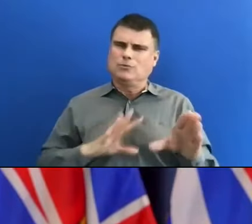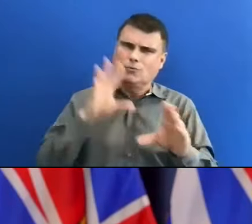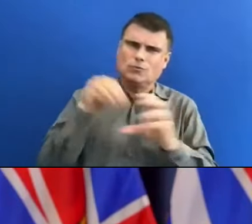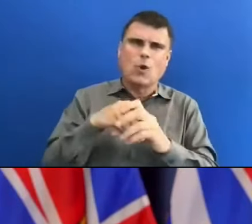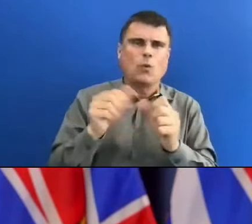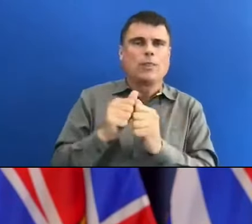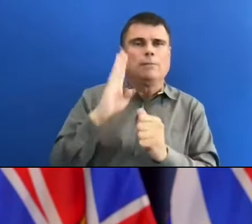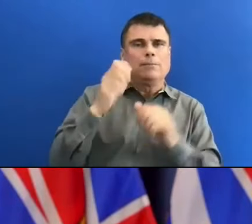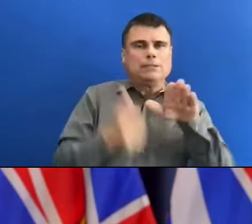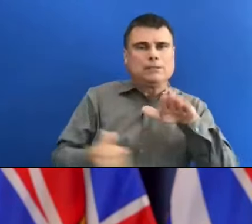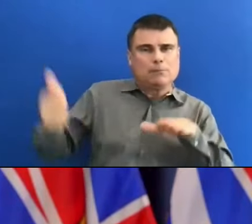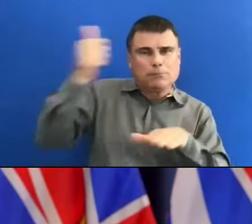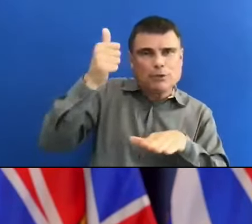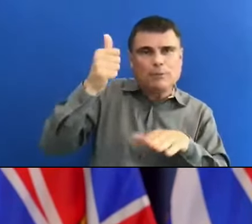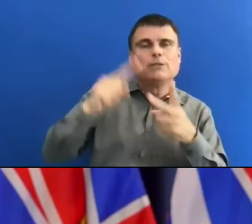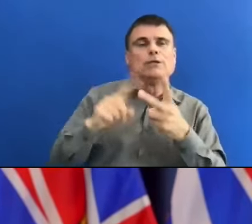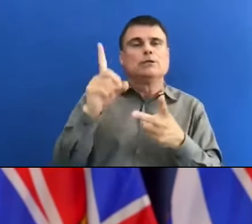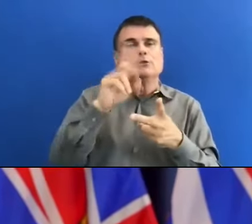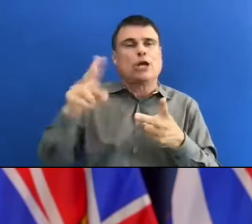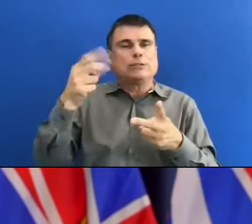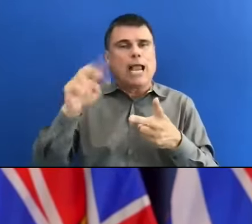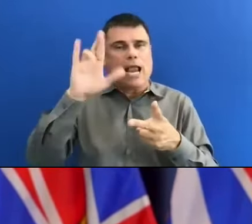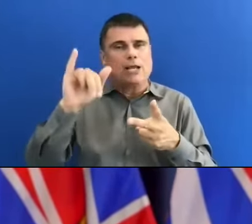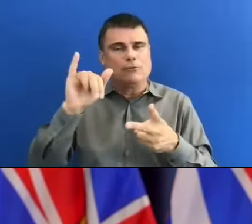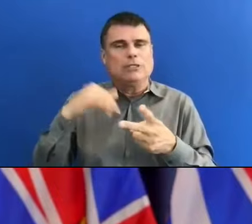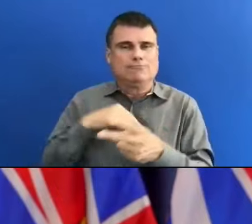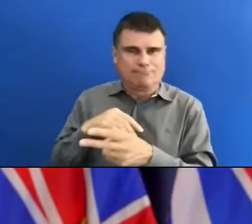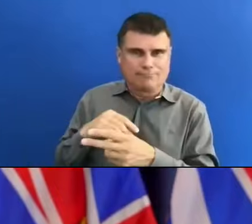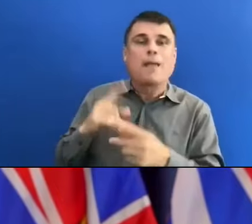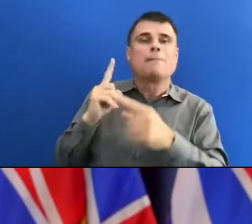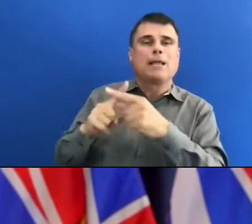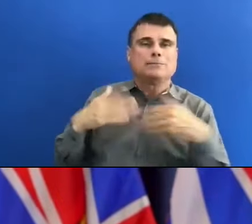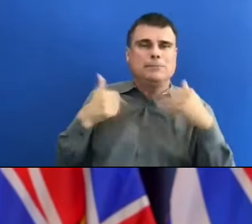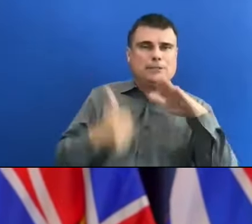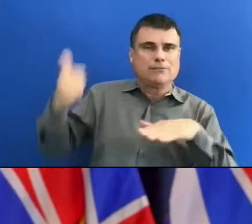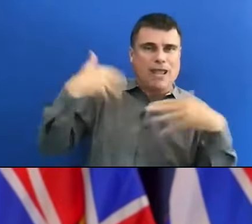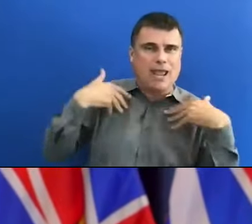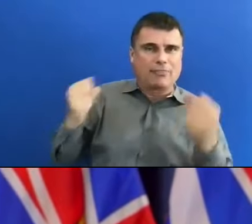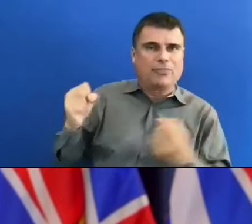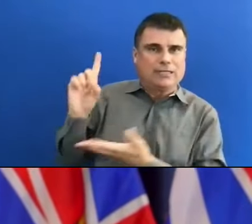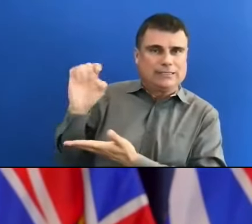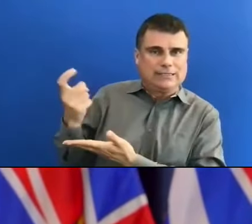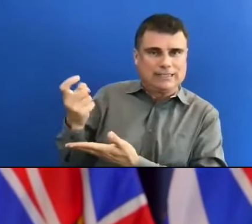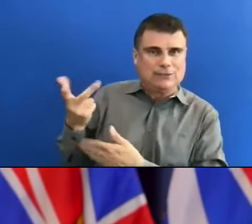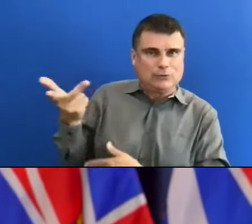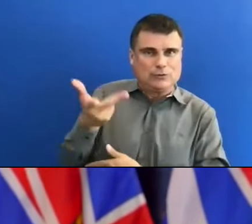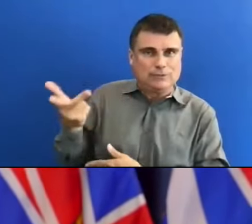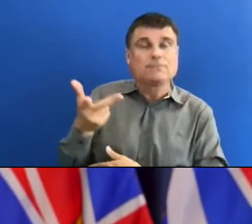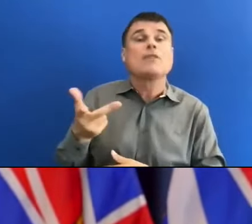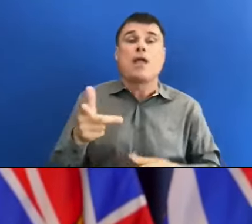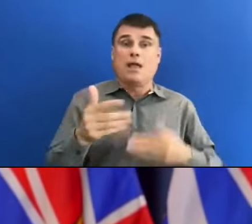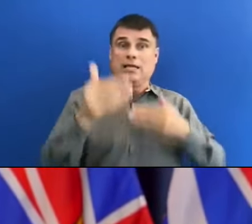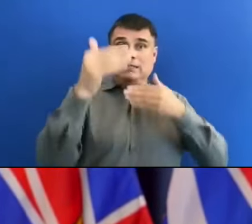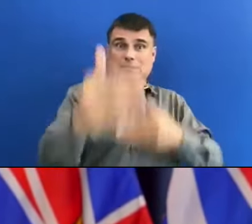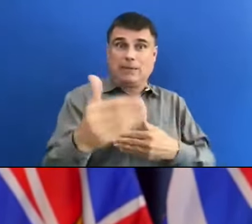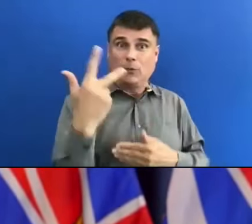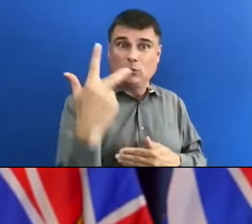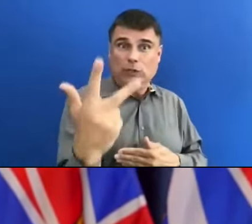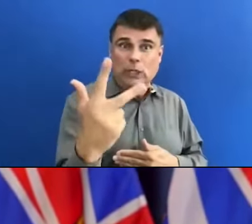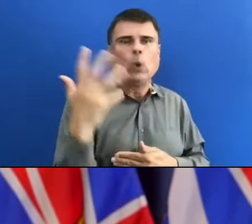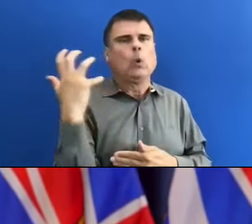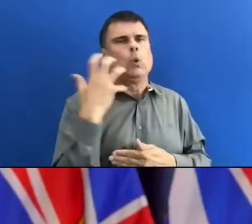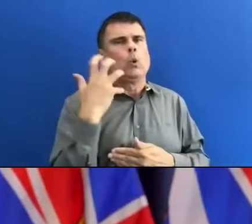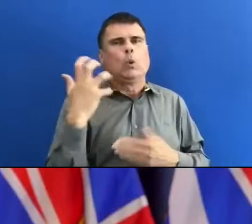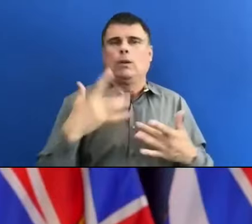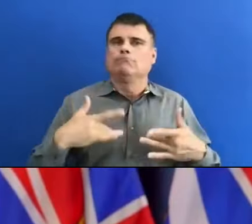Step 3 of our restart plan is a major milestone. We can now resume more of the activities and events that we love